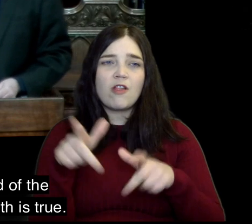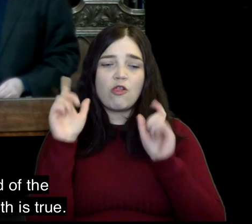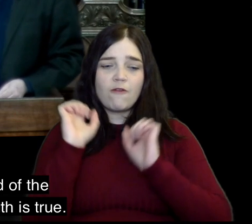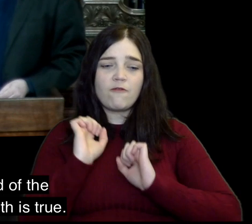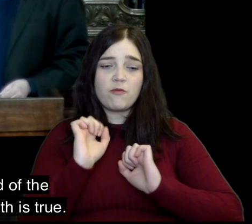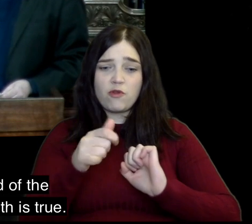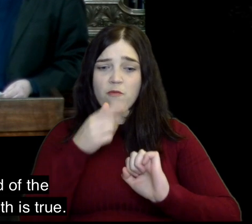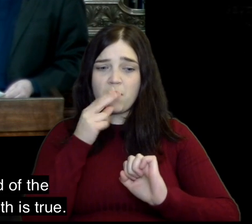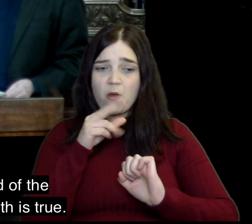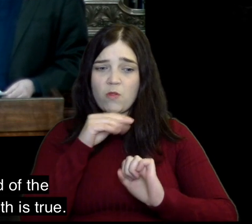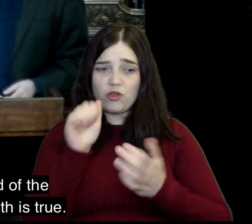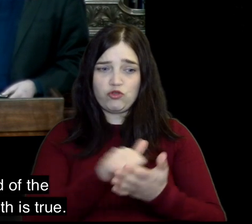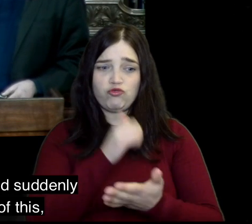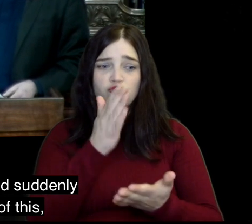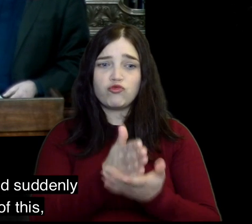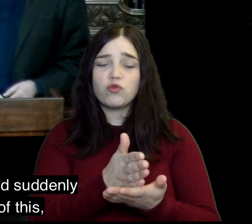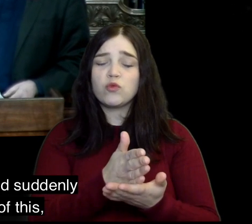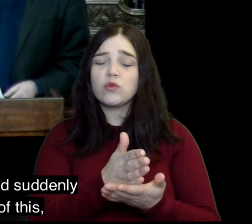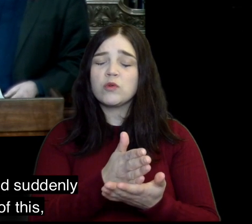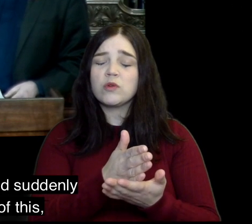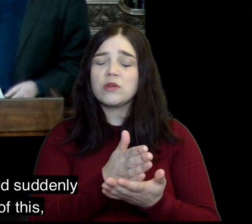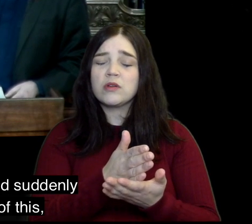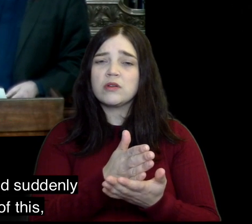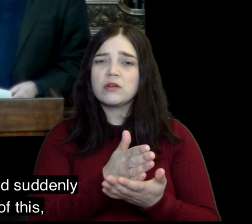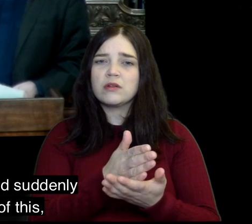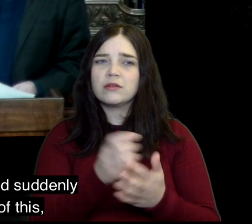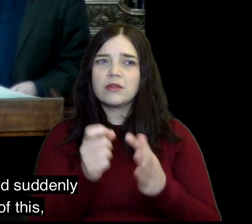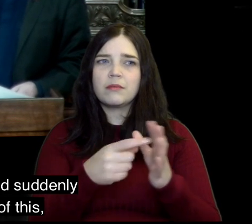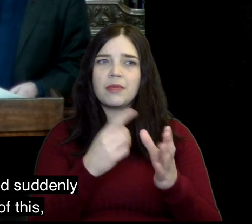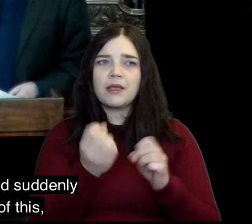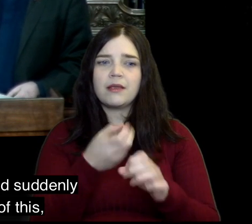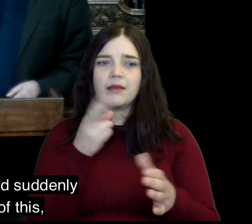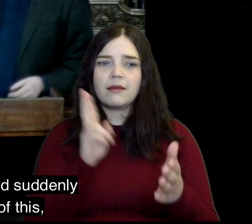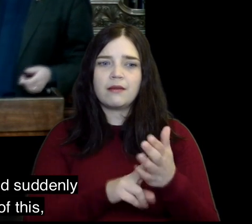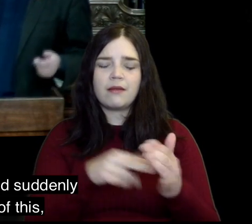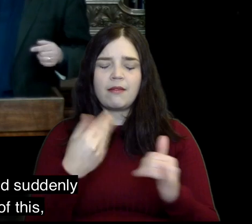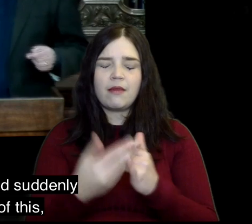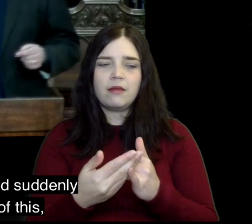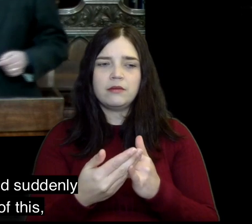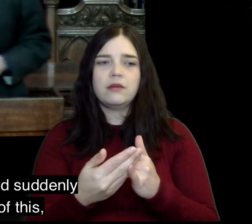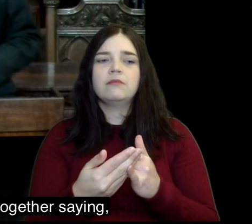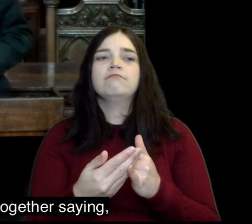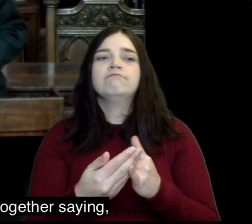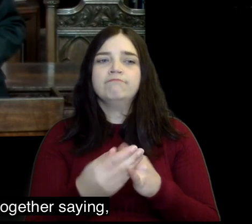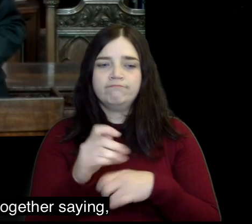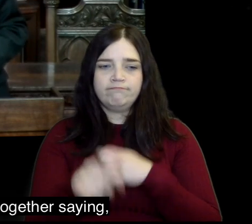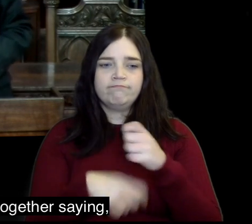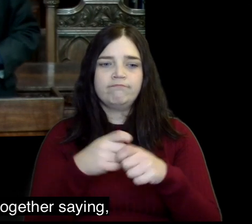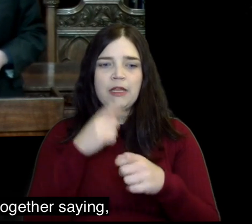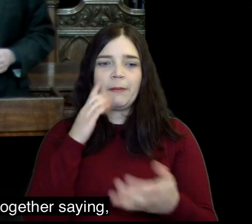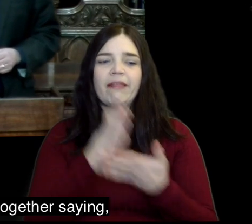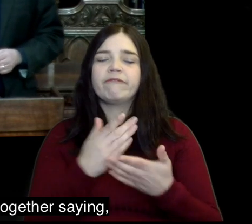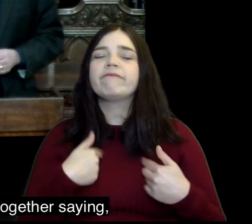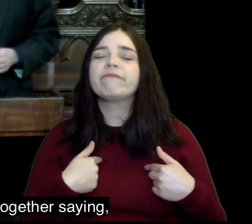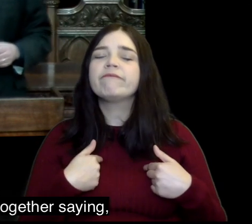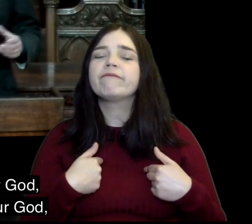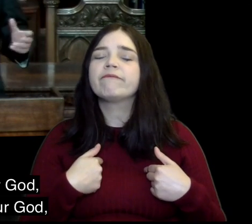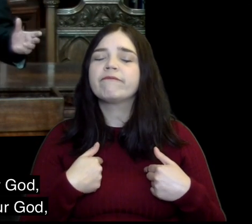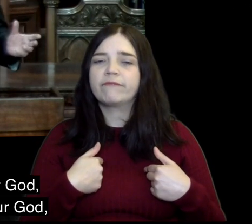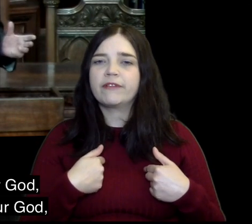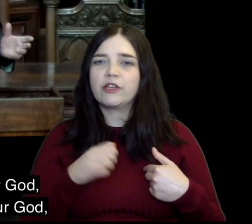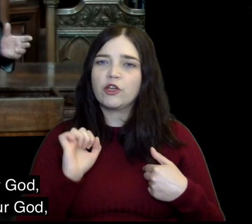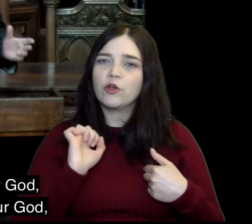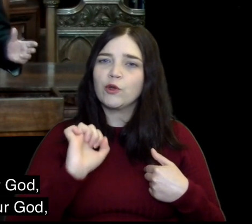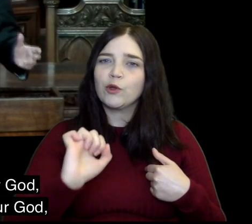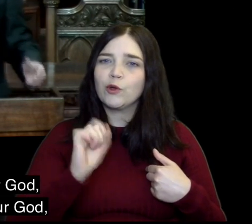you are a man of God and that the word of the Lord from your mouth is true here's this pain suddenly at the end of all of